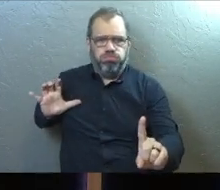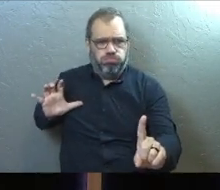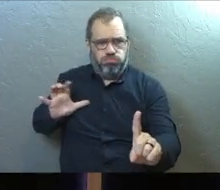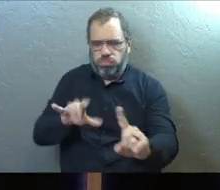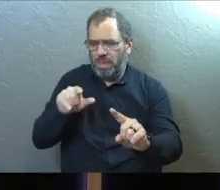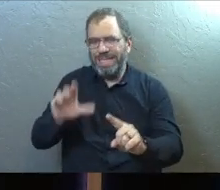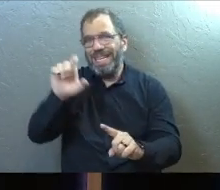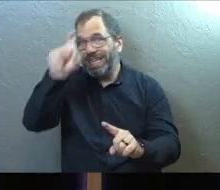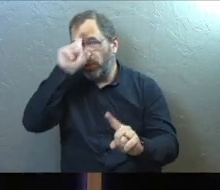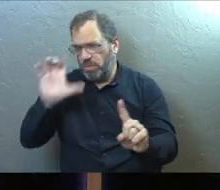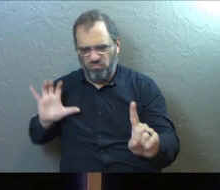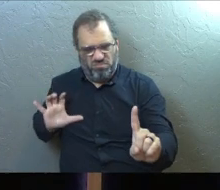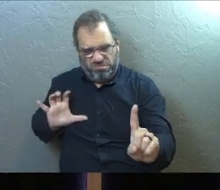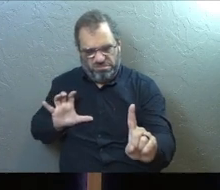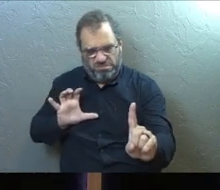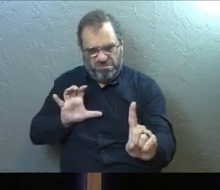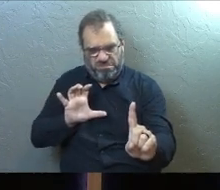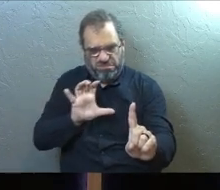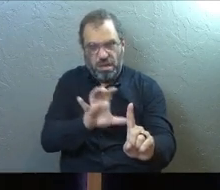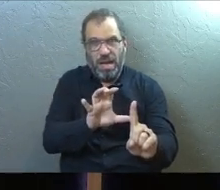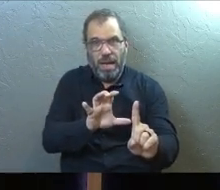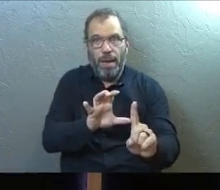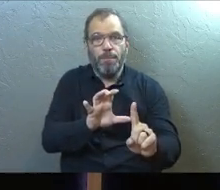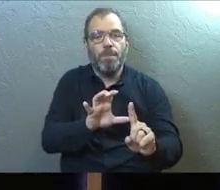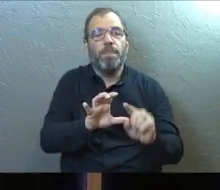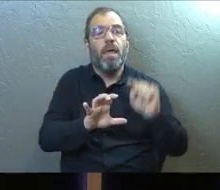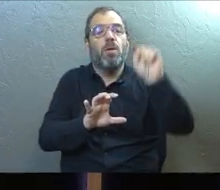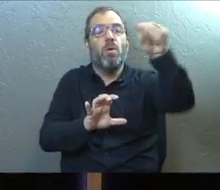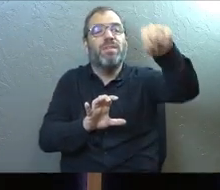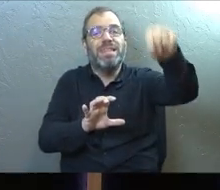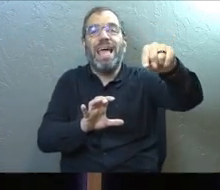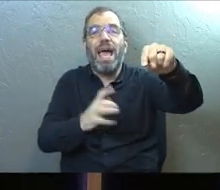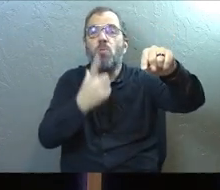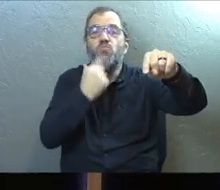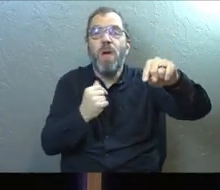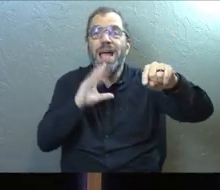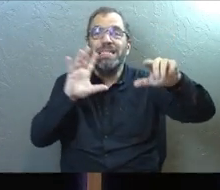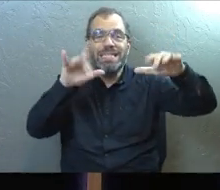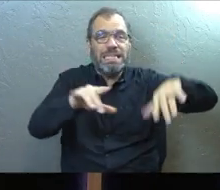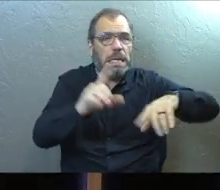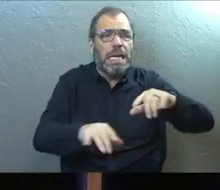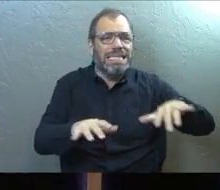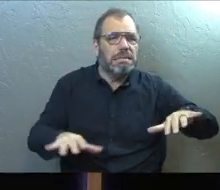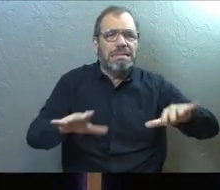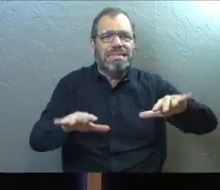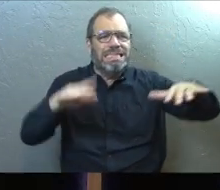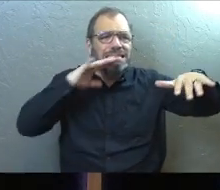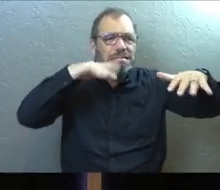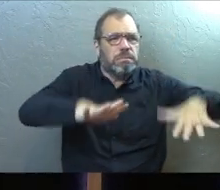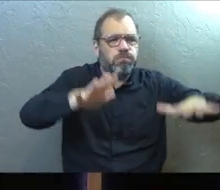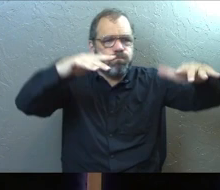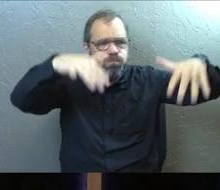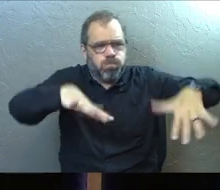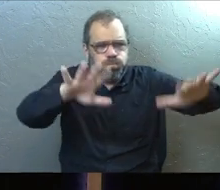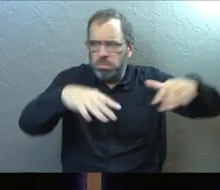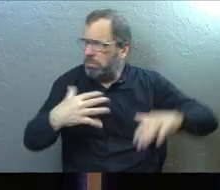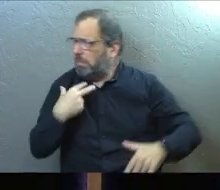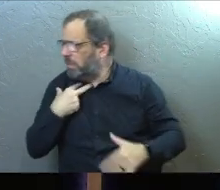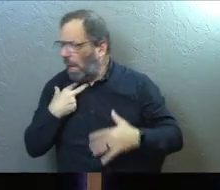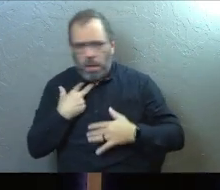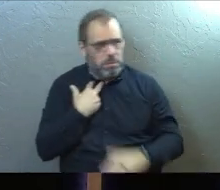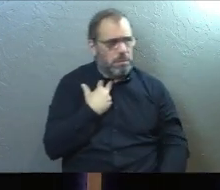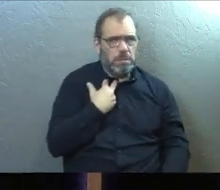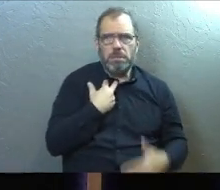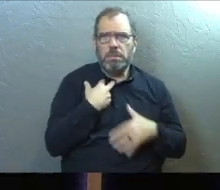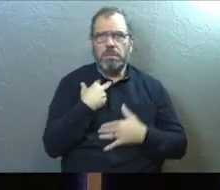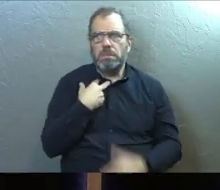kill them. That's the Egyptians. That's on one side. And on the other side is the red sea that they can't get over together. They are full on